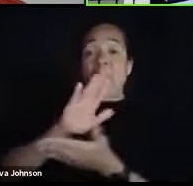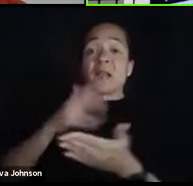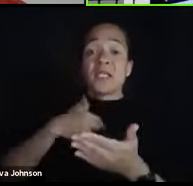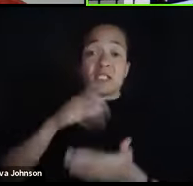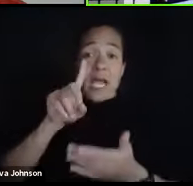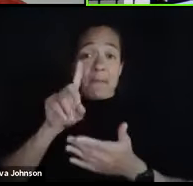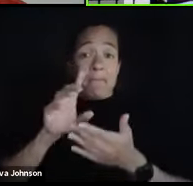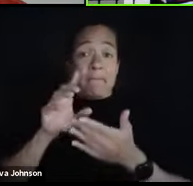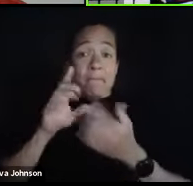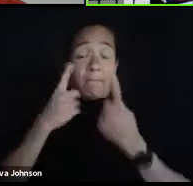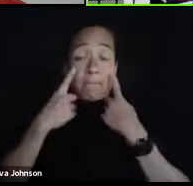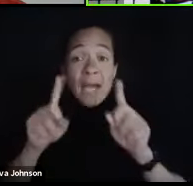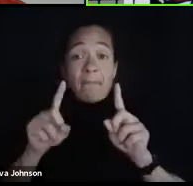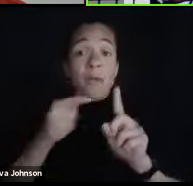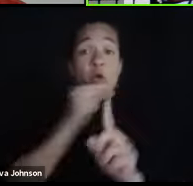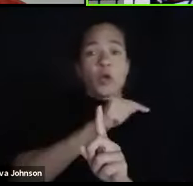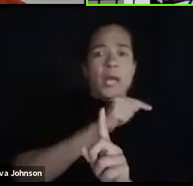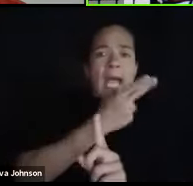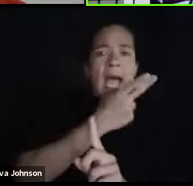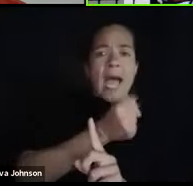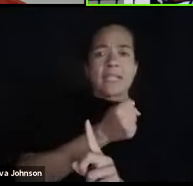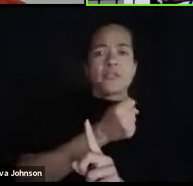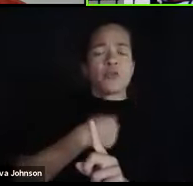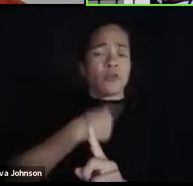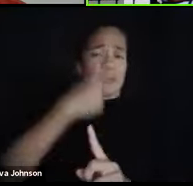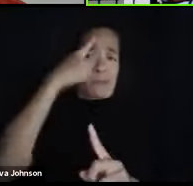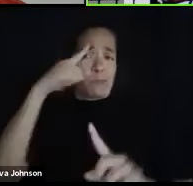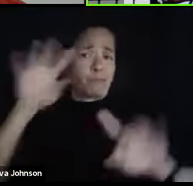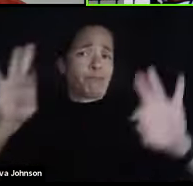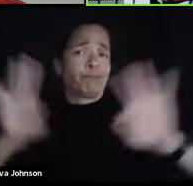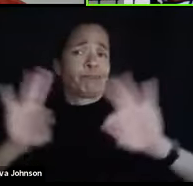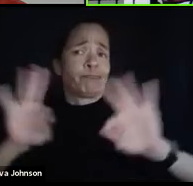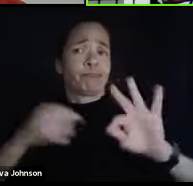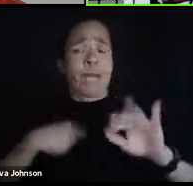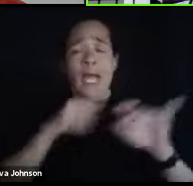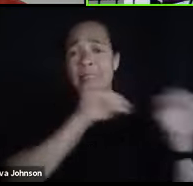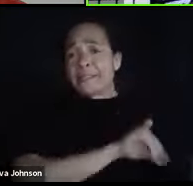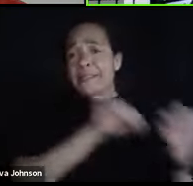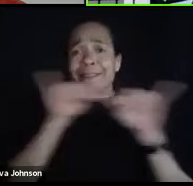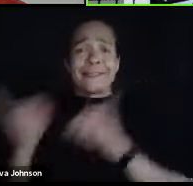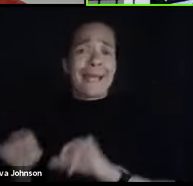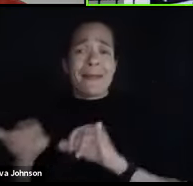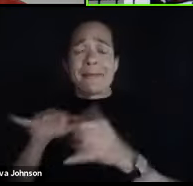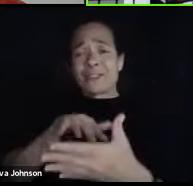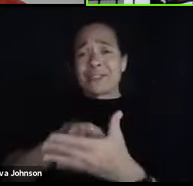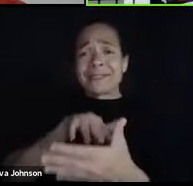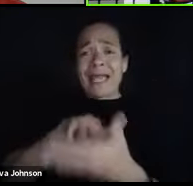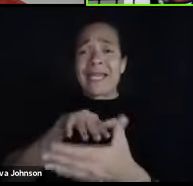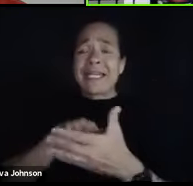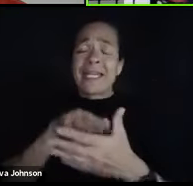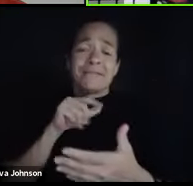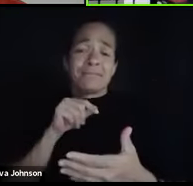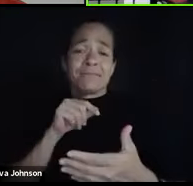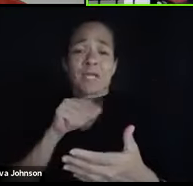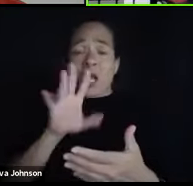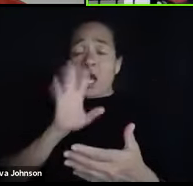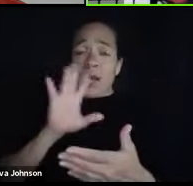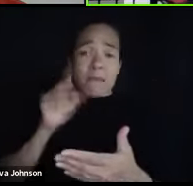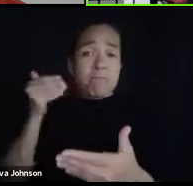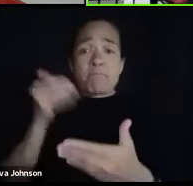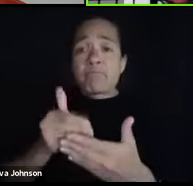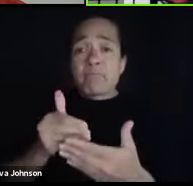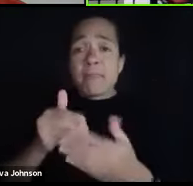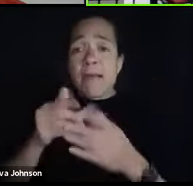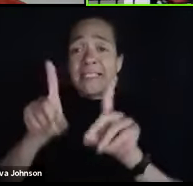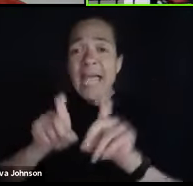in high school, so I felt I could just use the same techniques. And that is studying real hard right before the